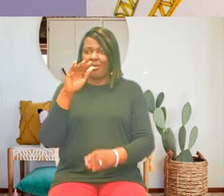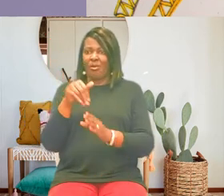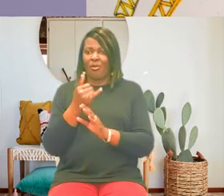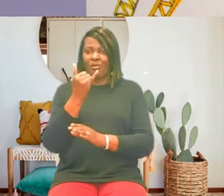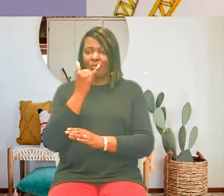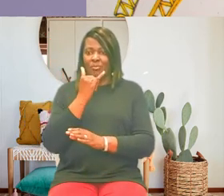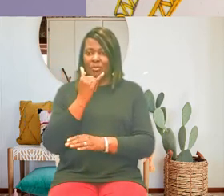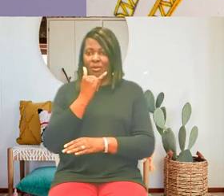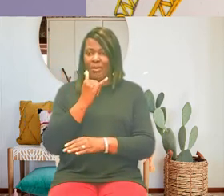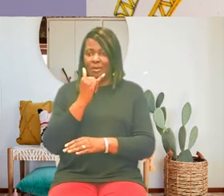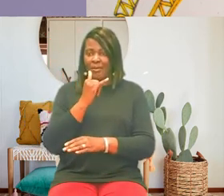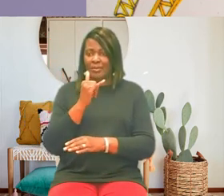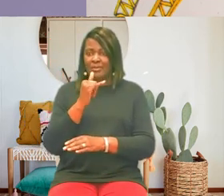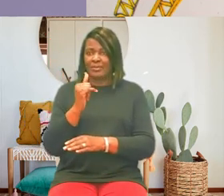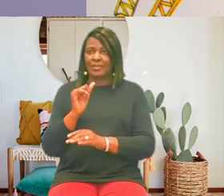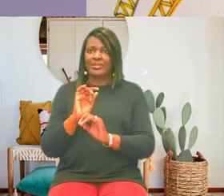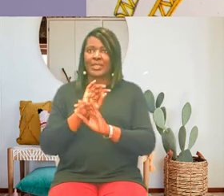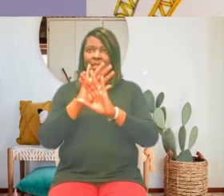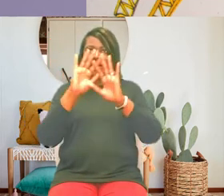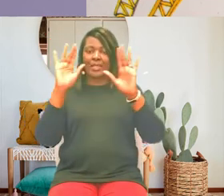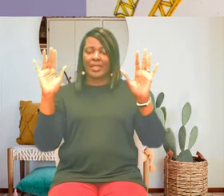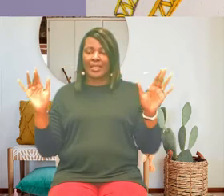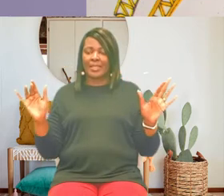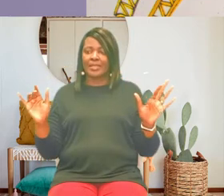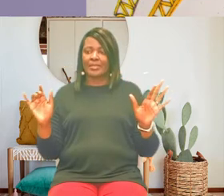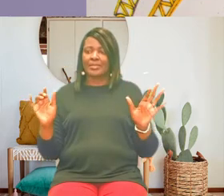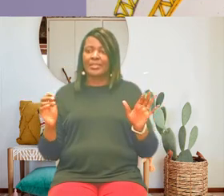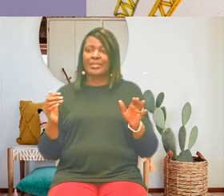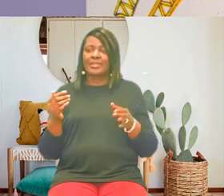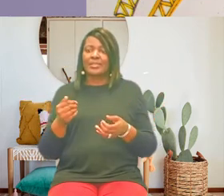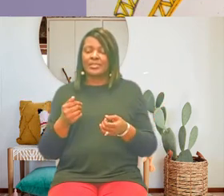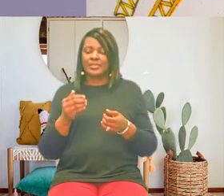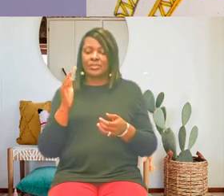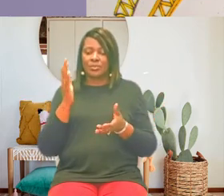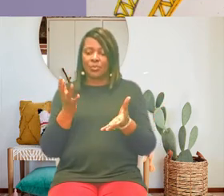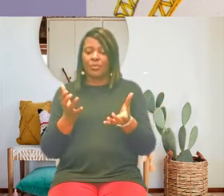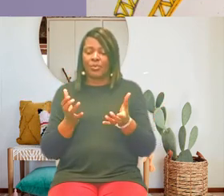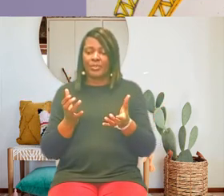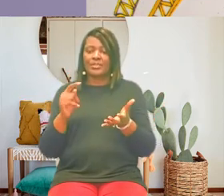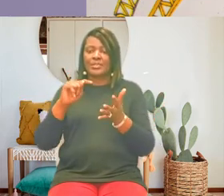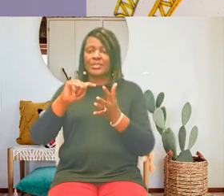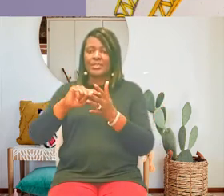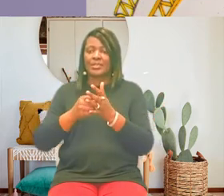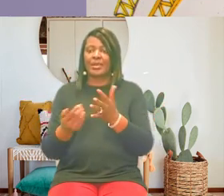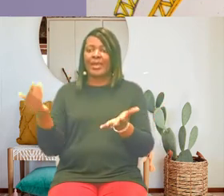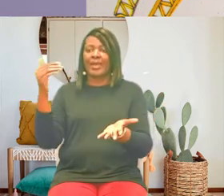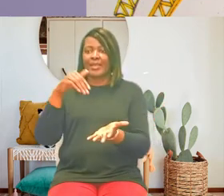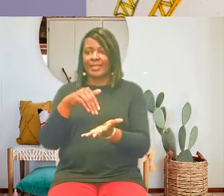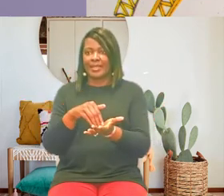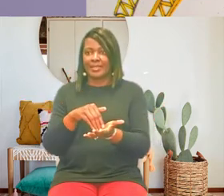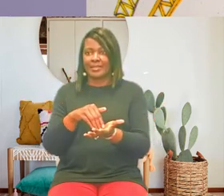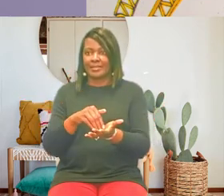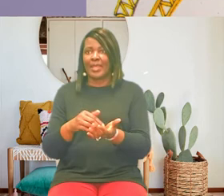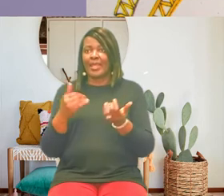it was clear sister anne was giving us another chance now she said